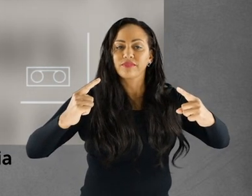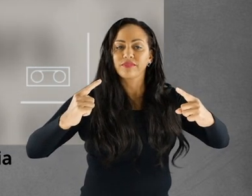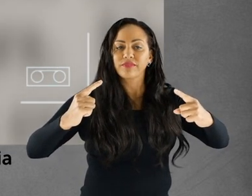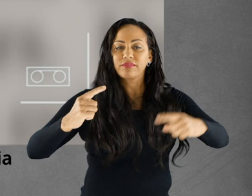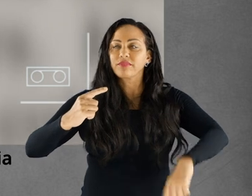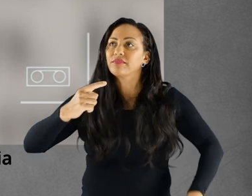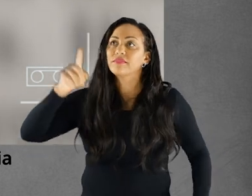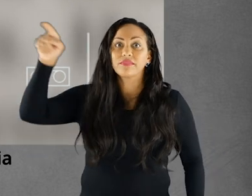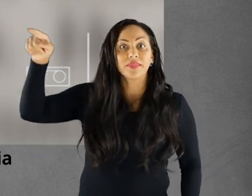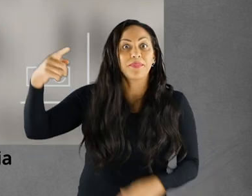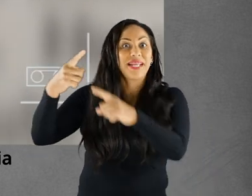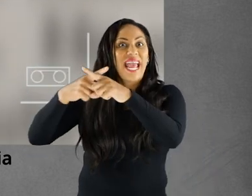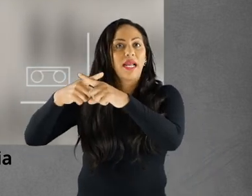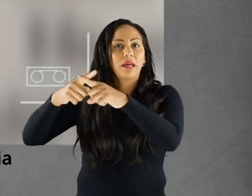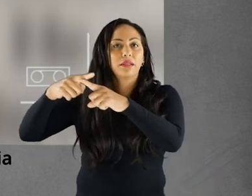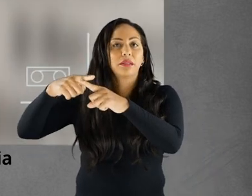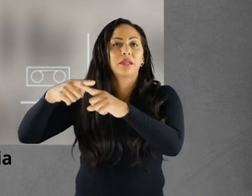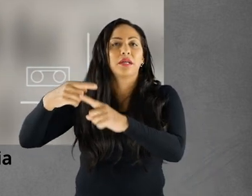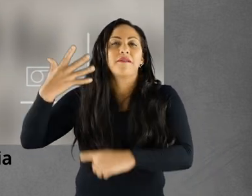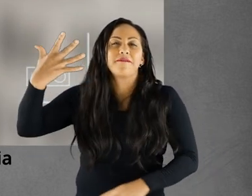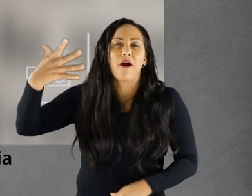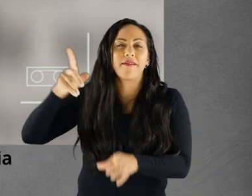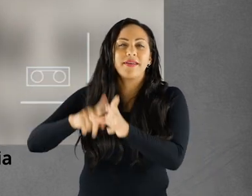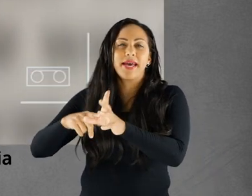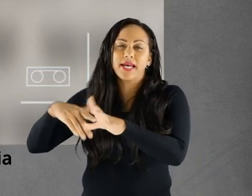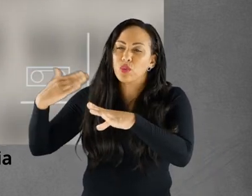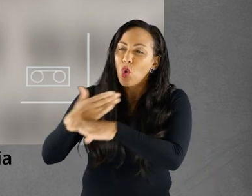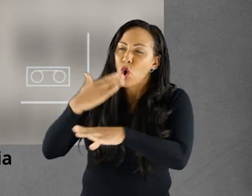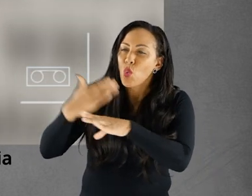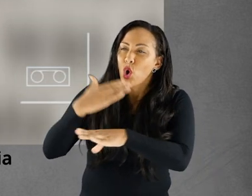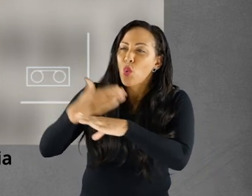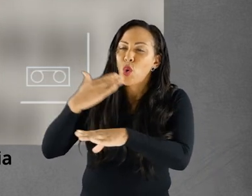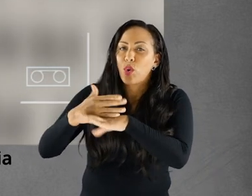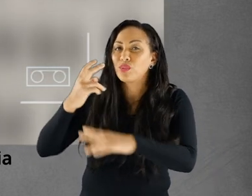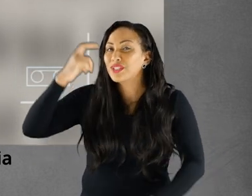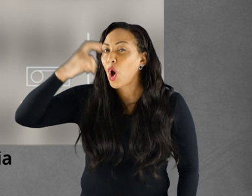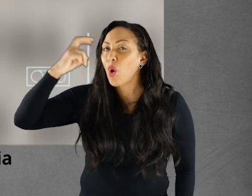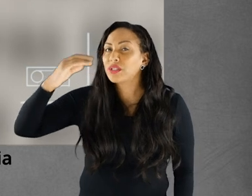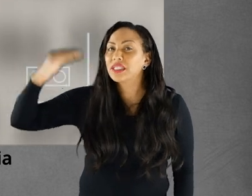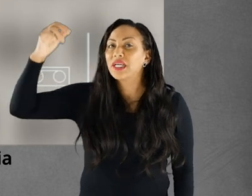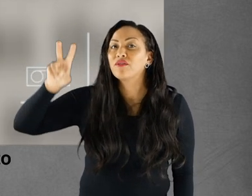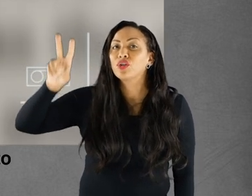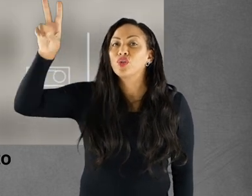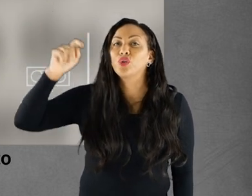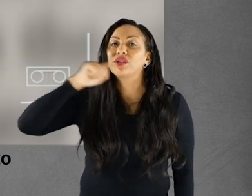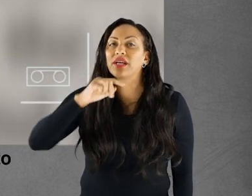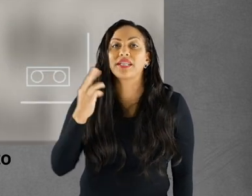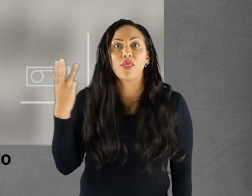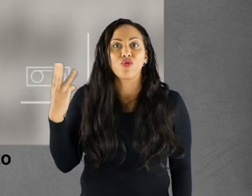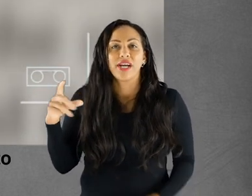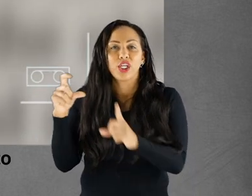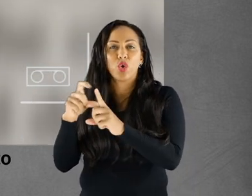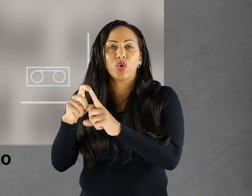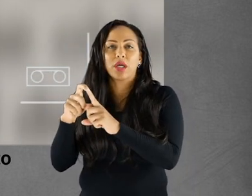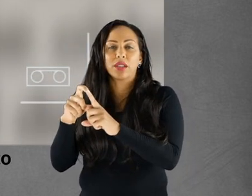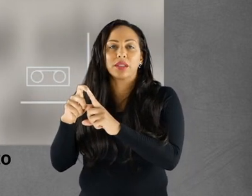returned from England to marry and settle back home in India after living and working in England for five hard years. He was the oldest of two